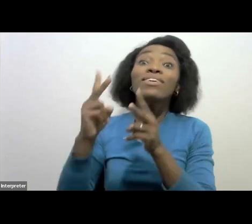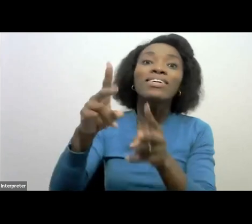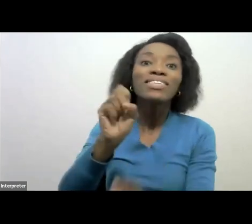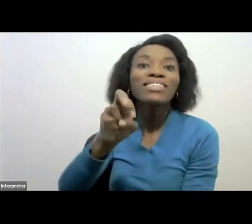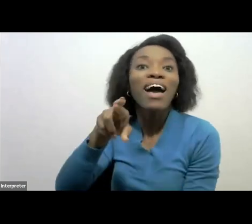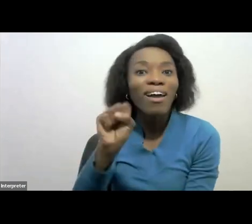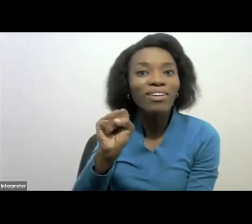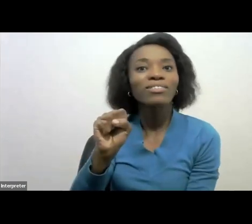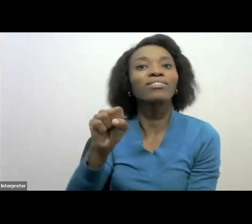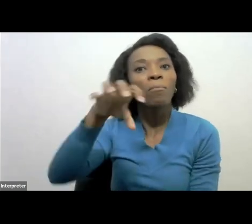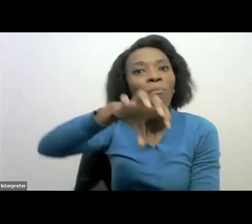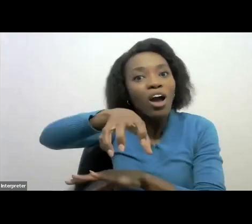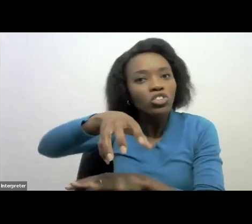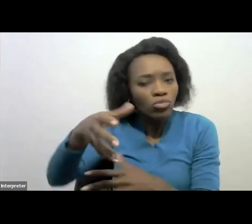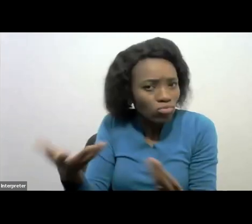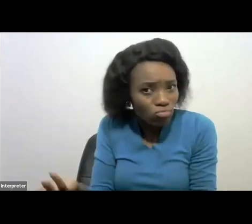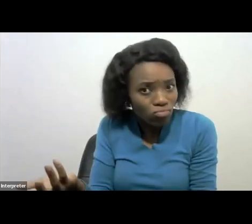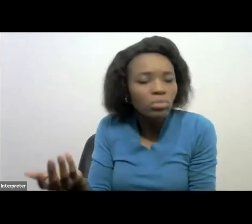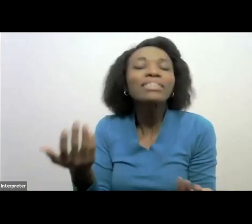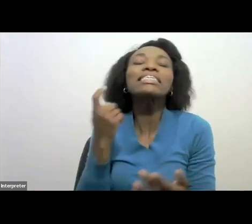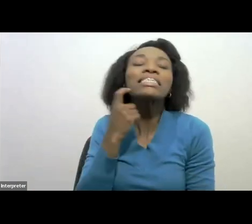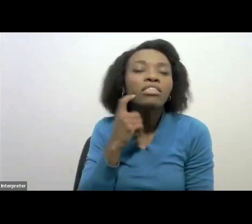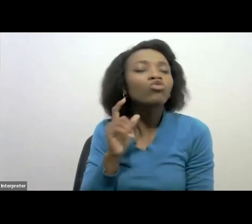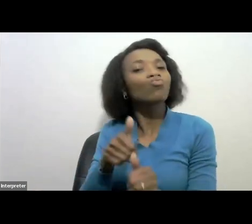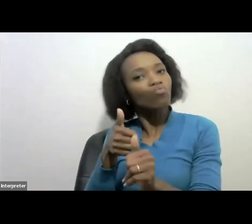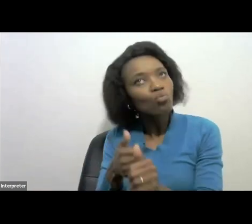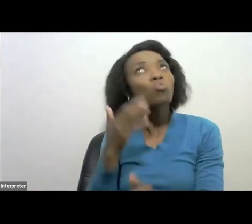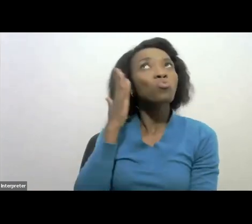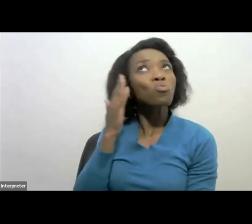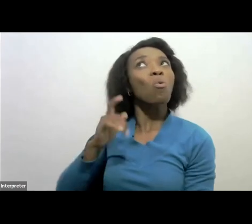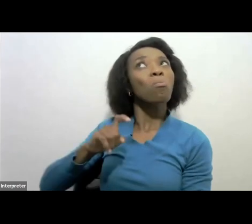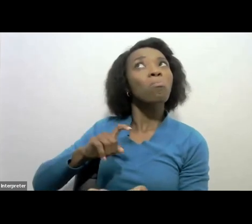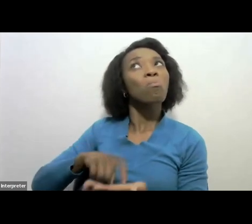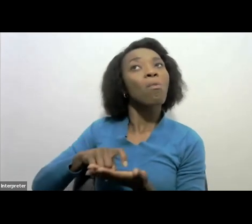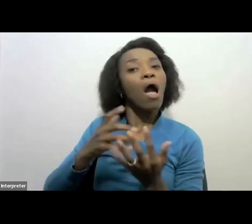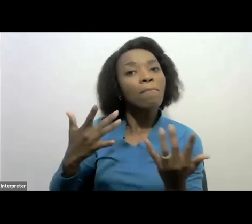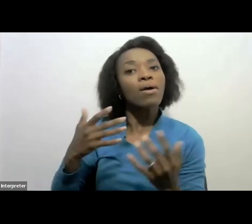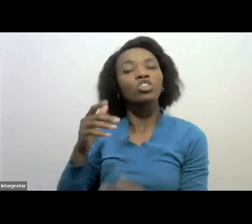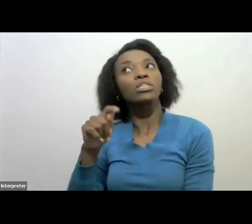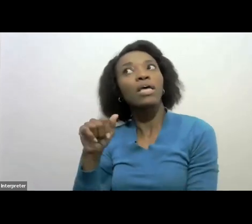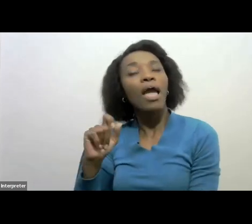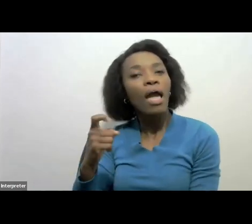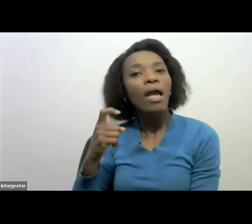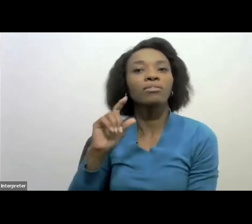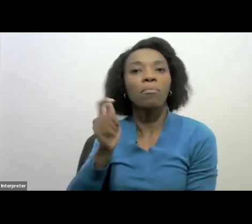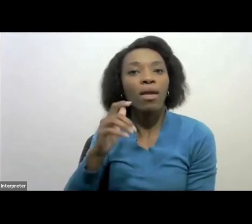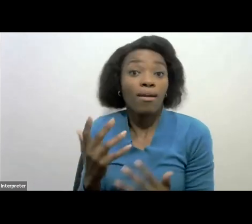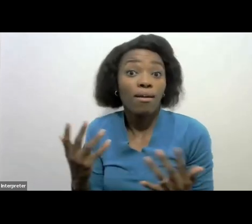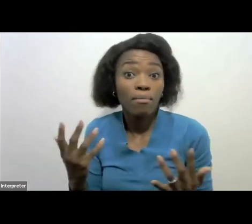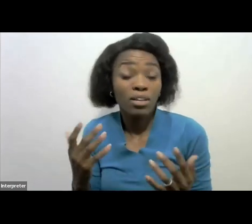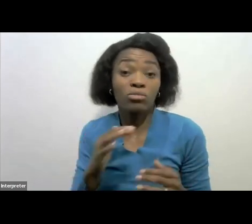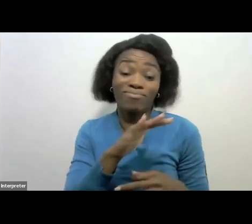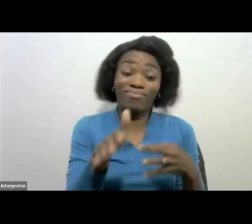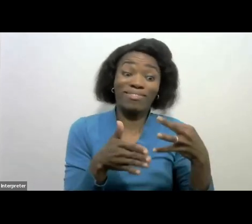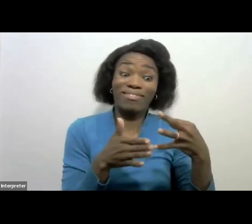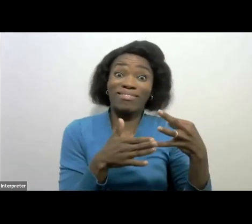easy for you to be able to comply and know your obligations. Of course, our third strategic objective is